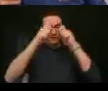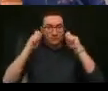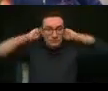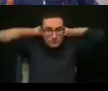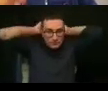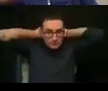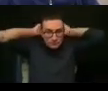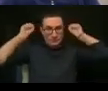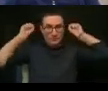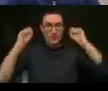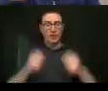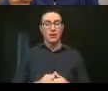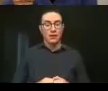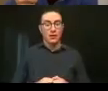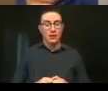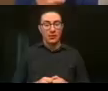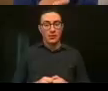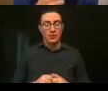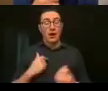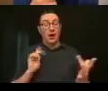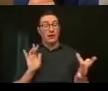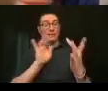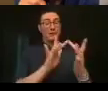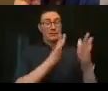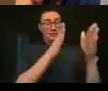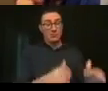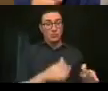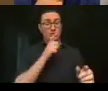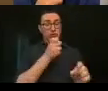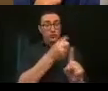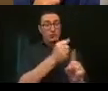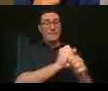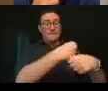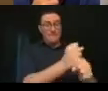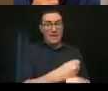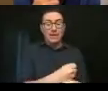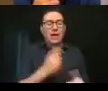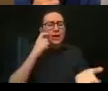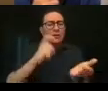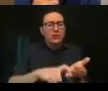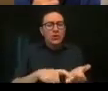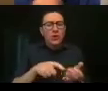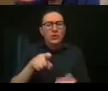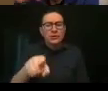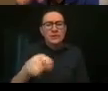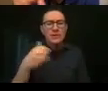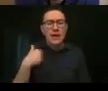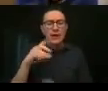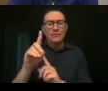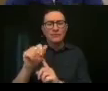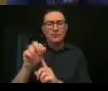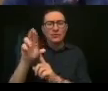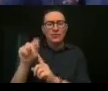I reached out to someone that was making them and do you see how they have the dart on